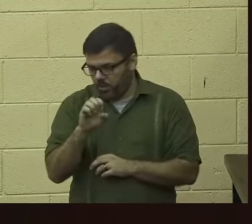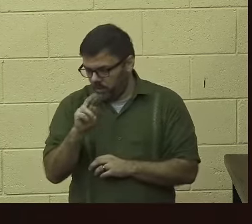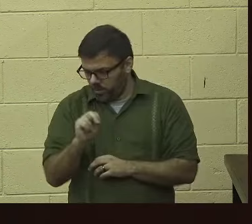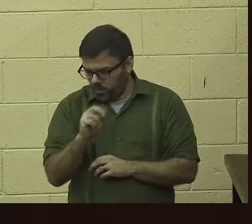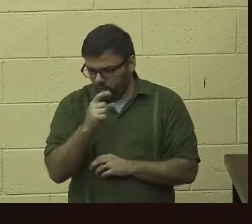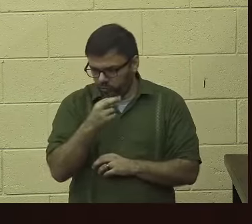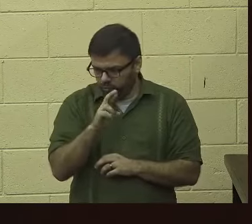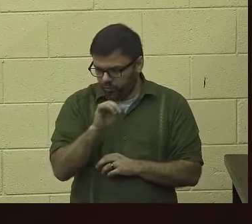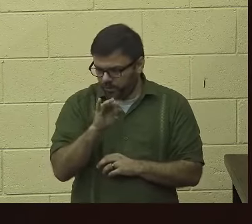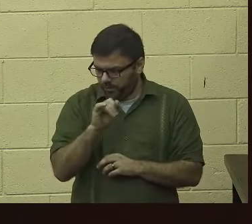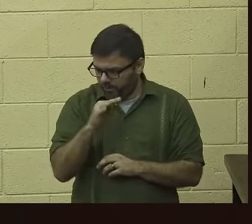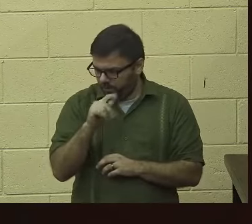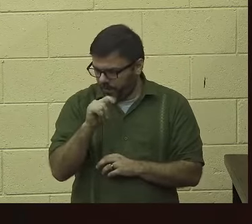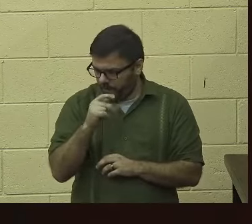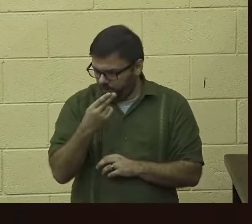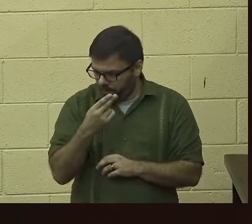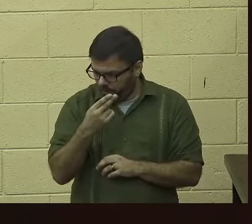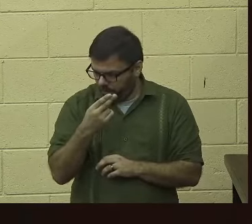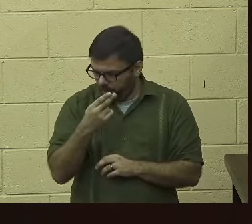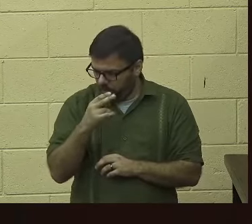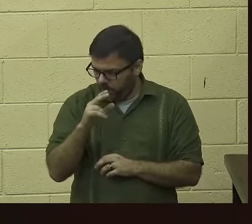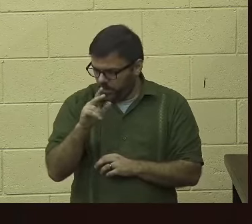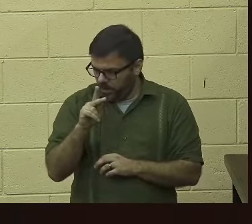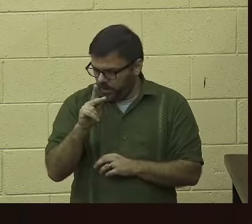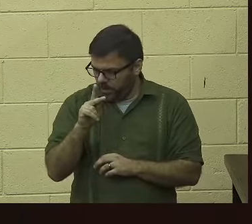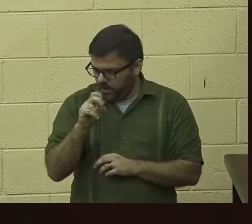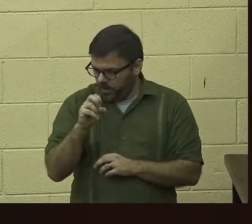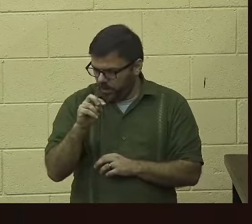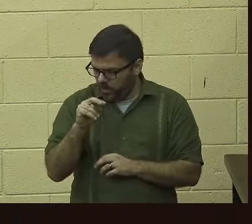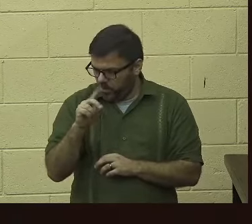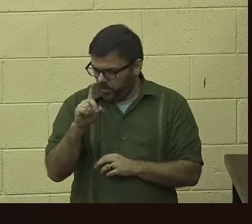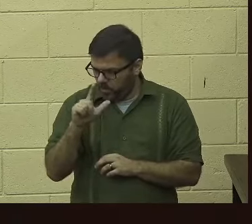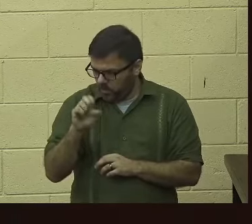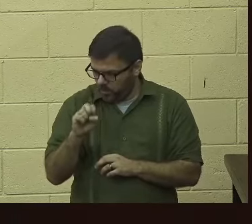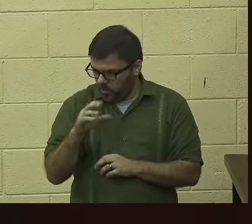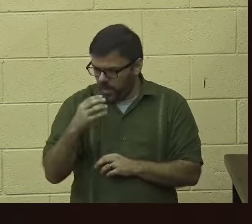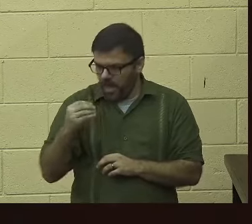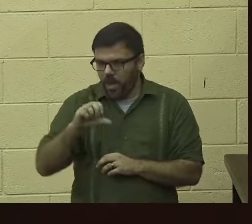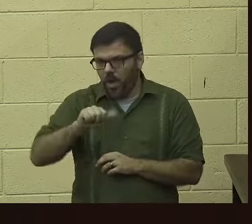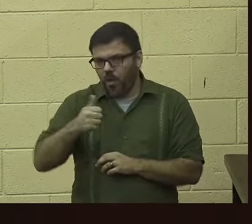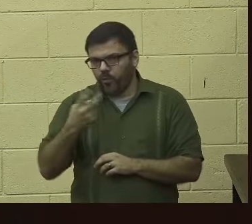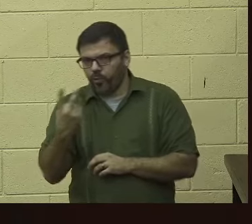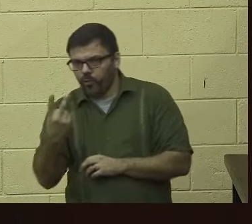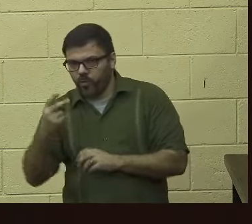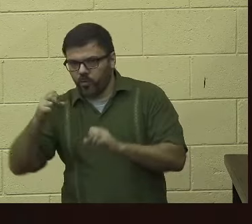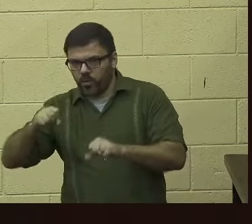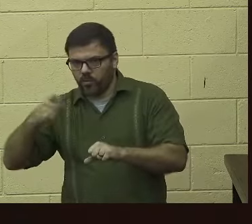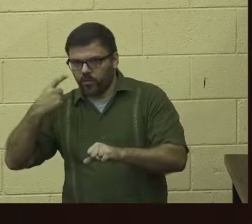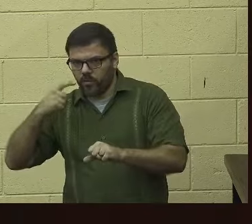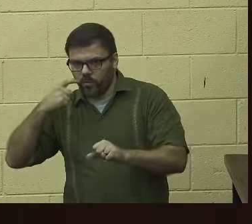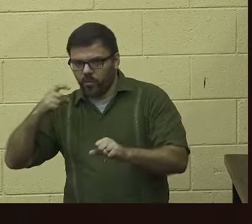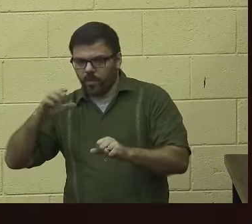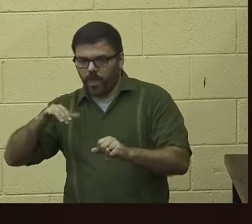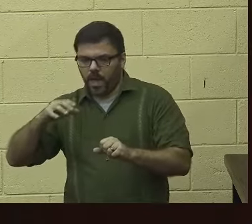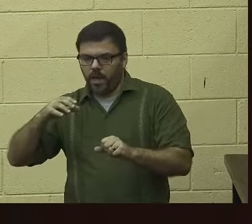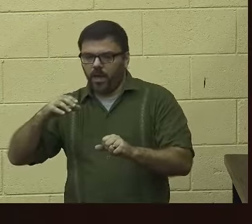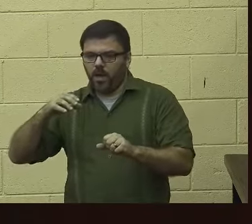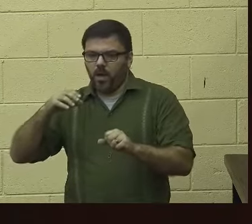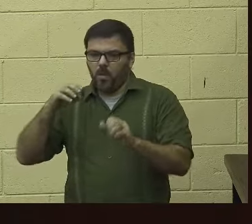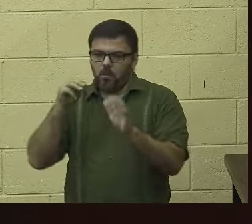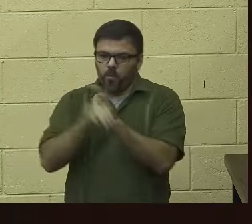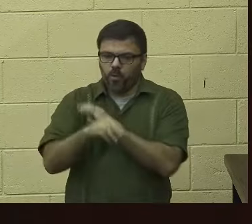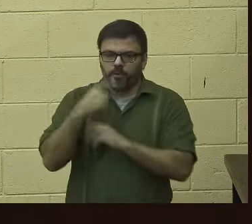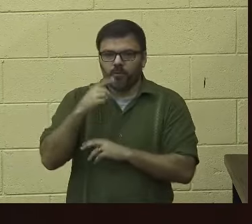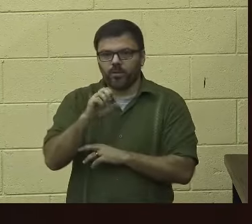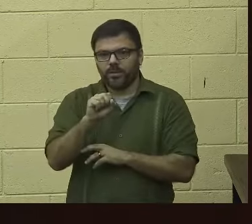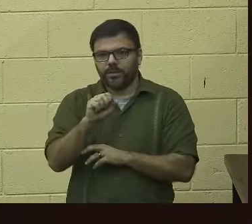and also one of two suspects in the murder of Stanley Moore. He has been arrested